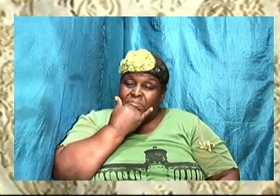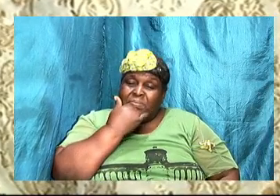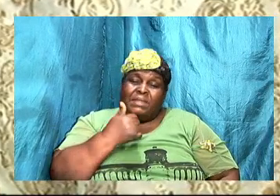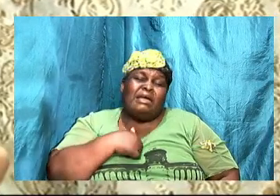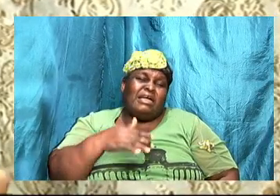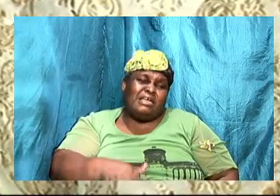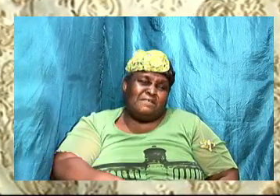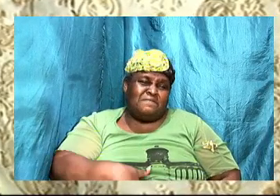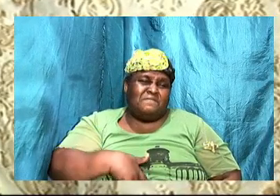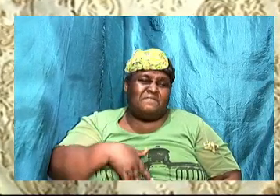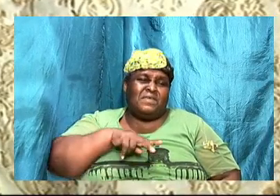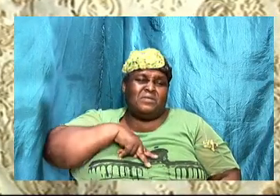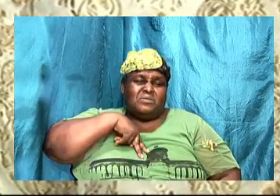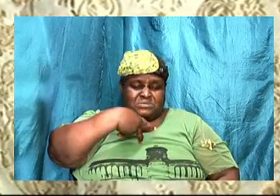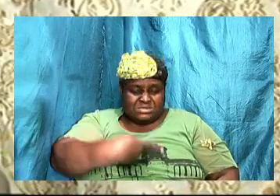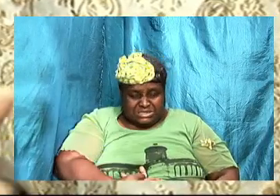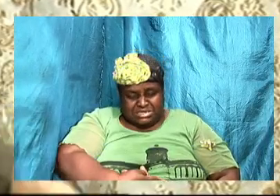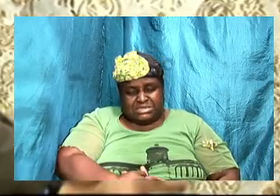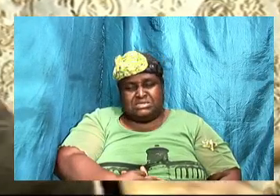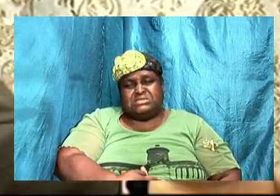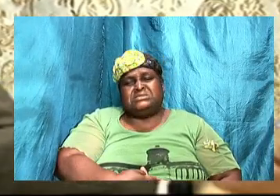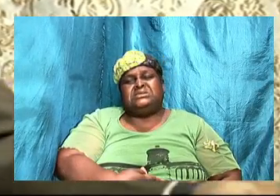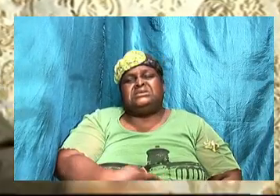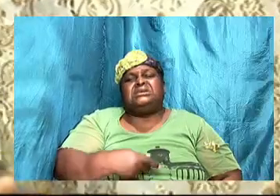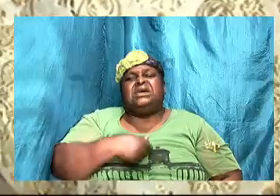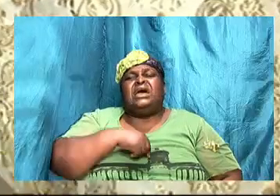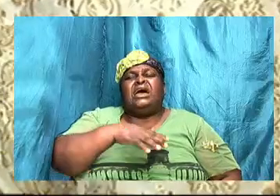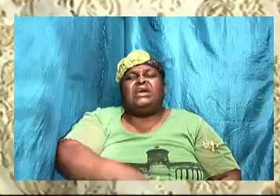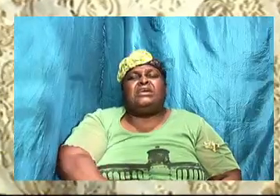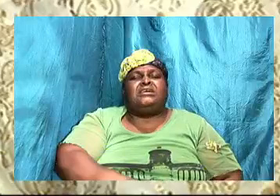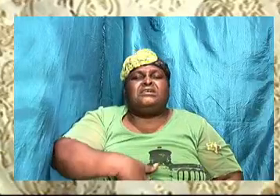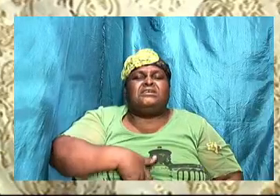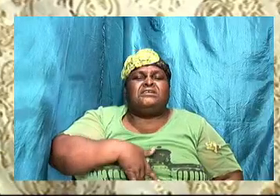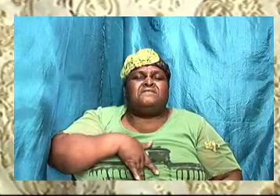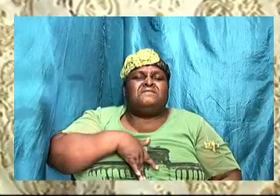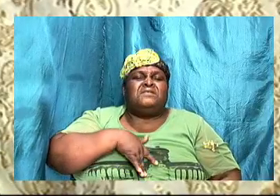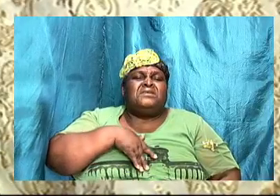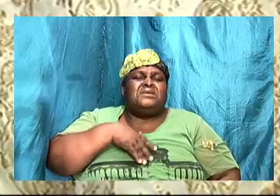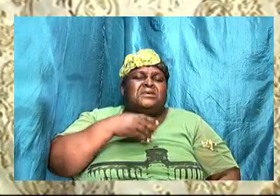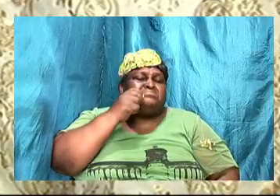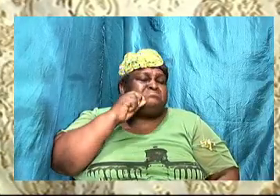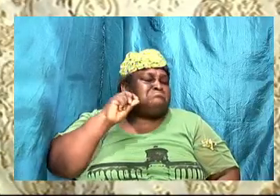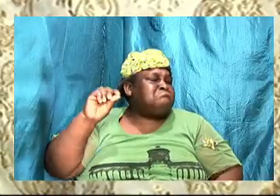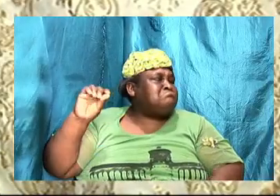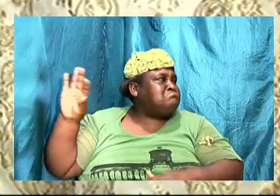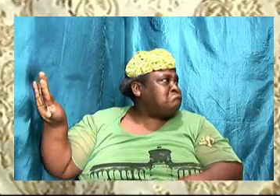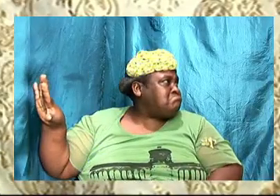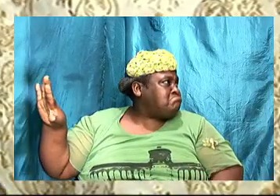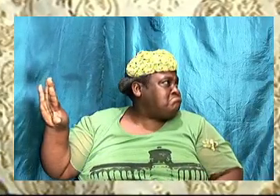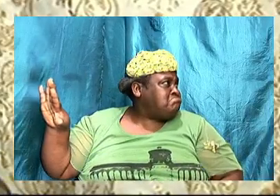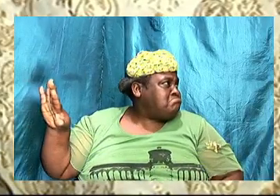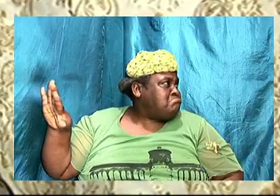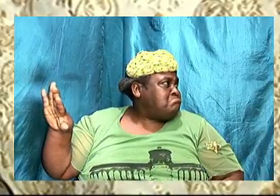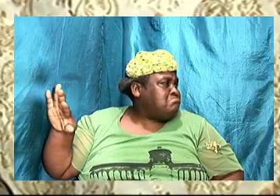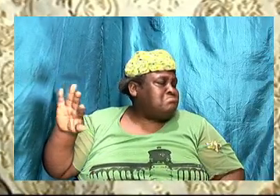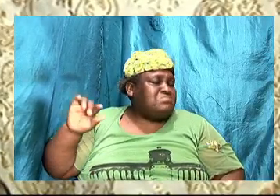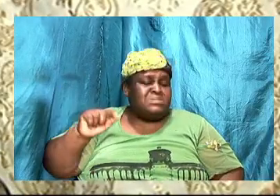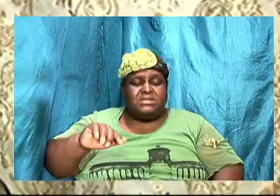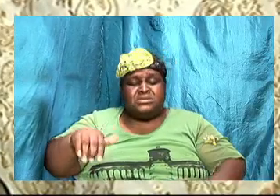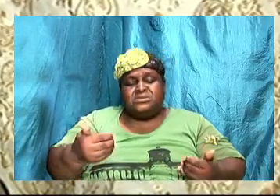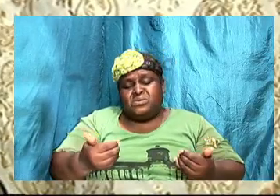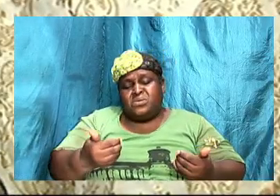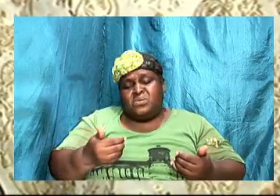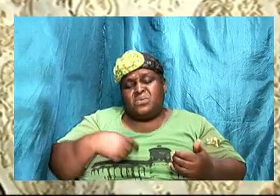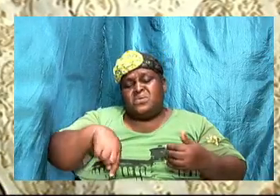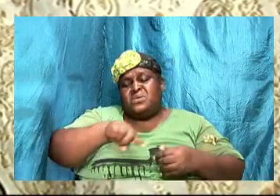upset, I feel anger, I feel I'm being neglected because, and, you know, this is how we should start, you